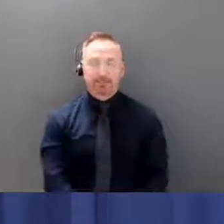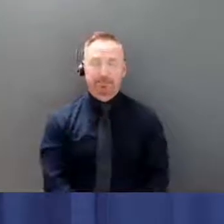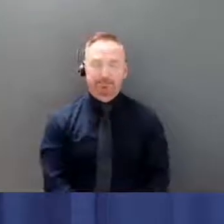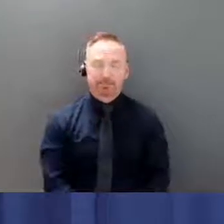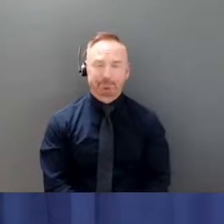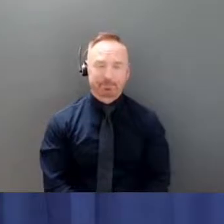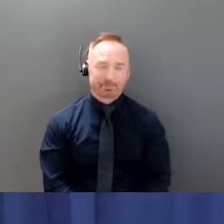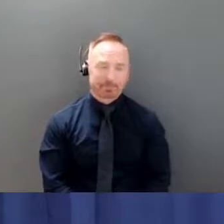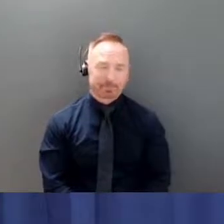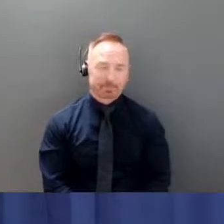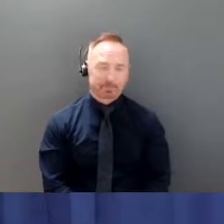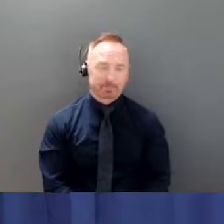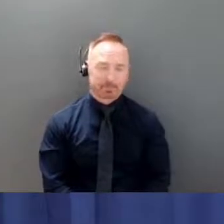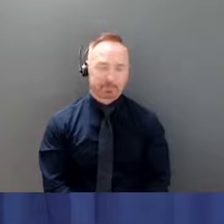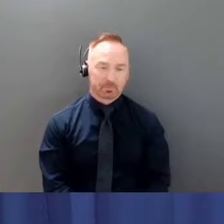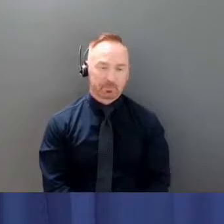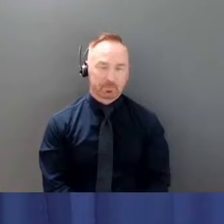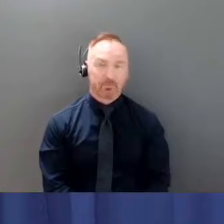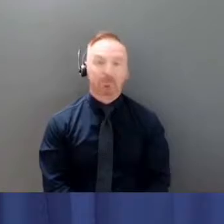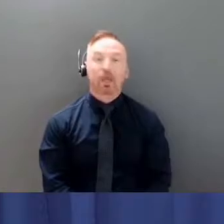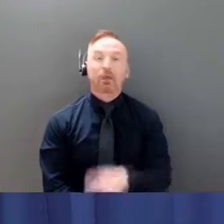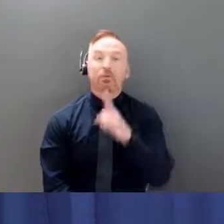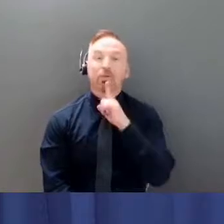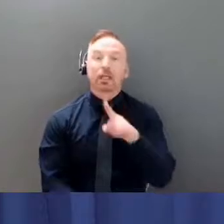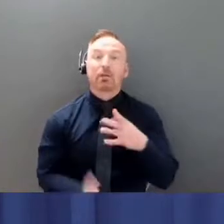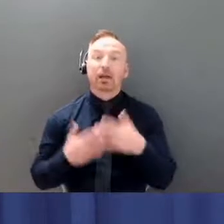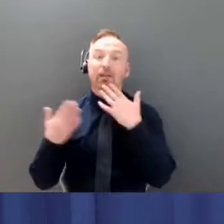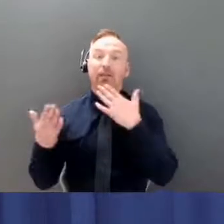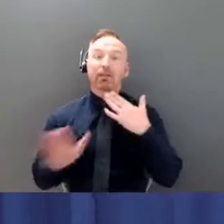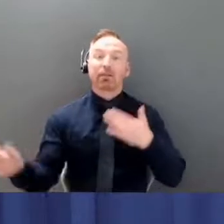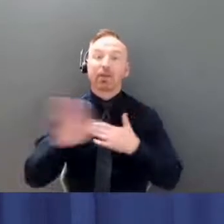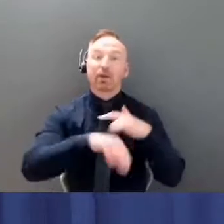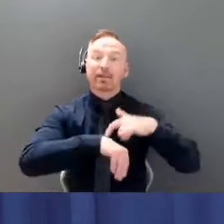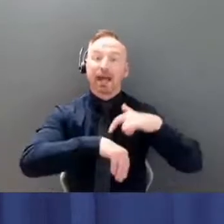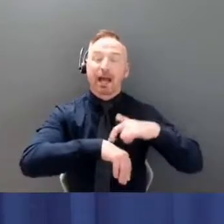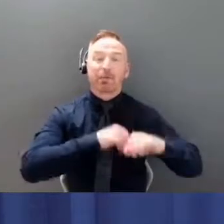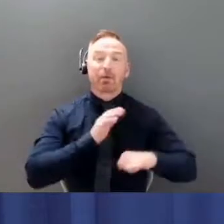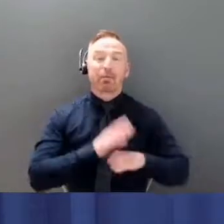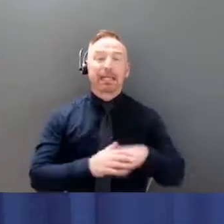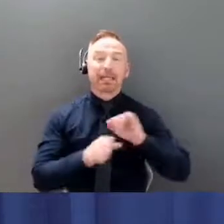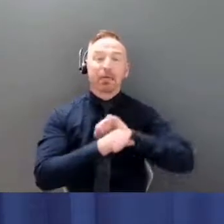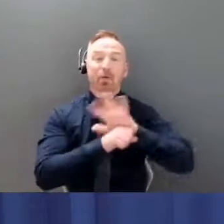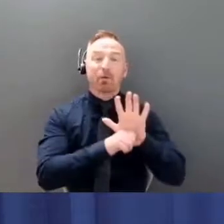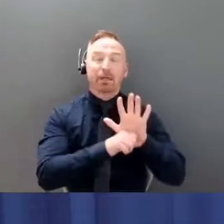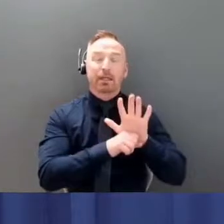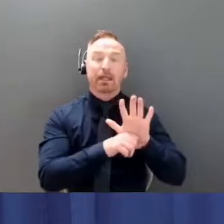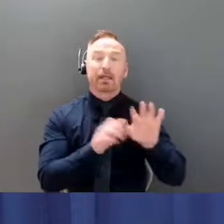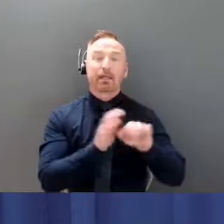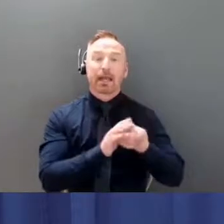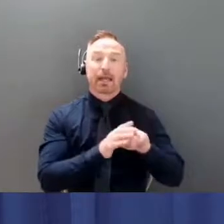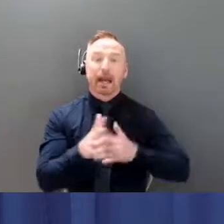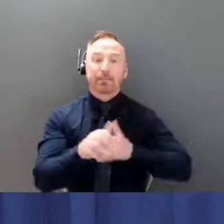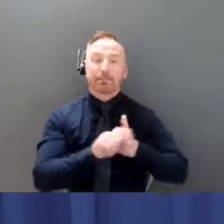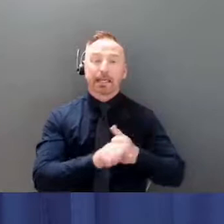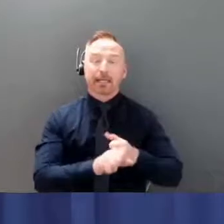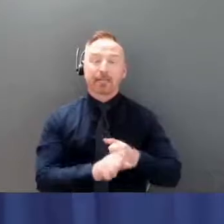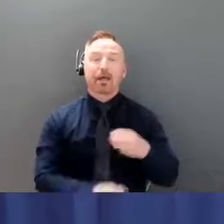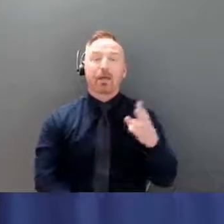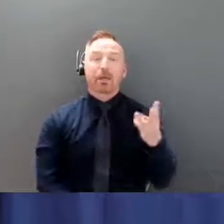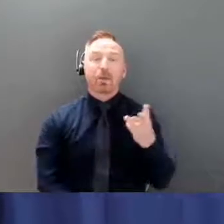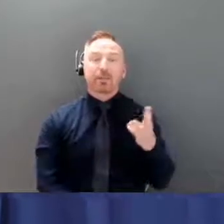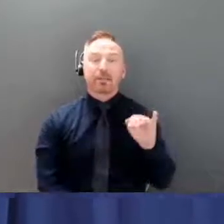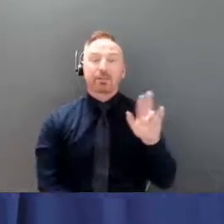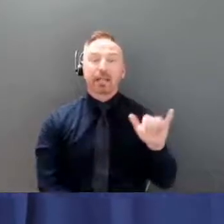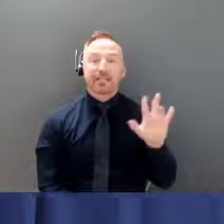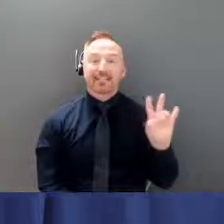Merci. I'd like to thank everyone for their time today. The regular COVID-19 update will take place on Wednesday, July 7th at 10